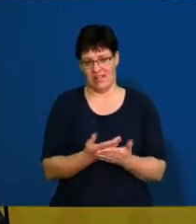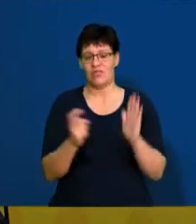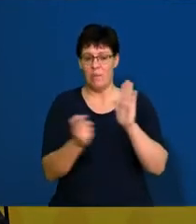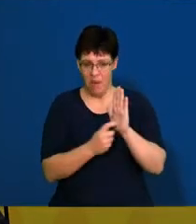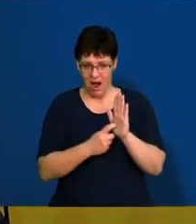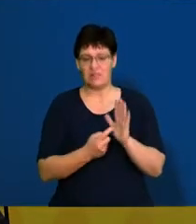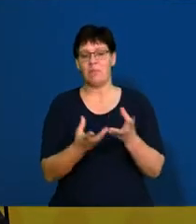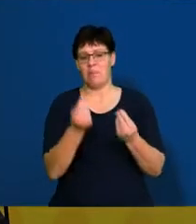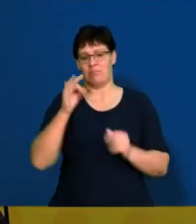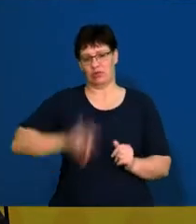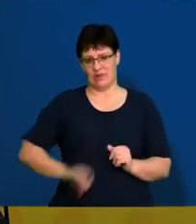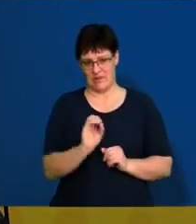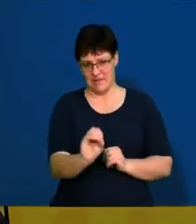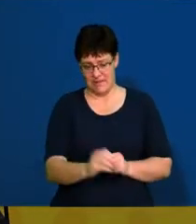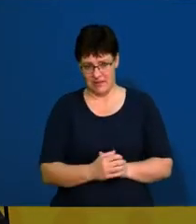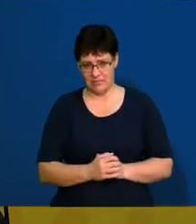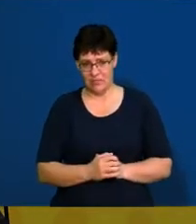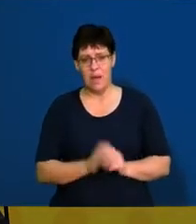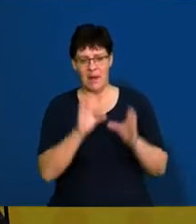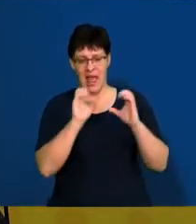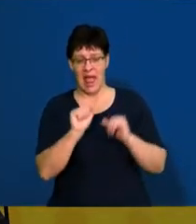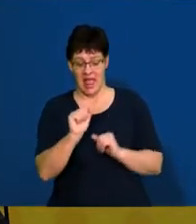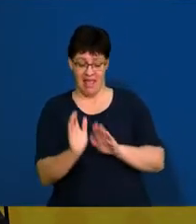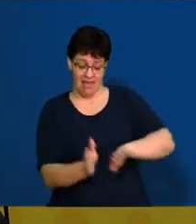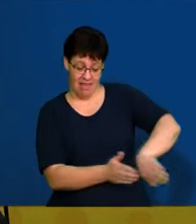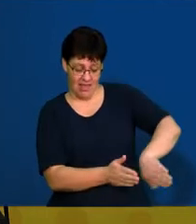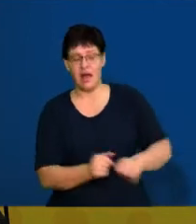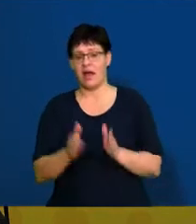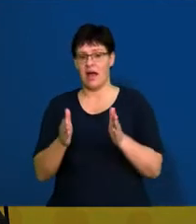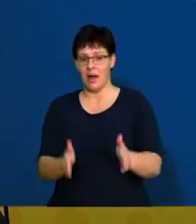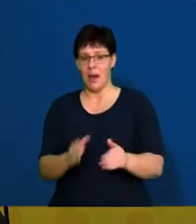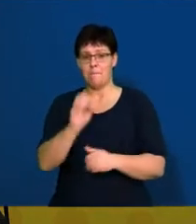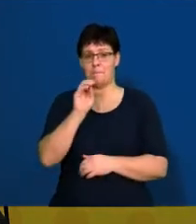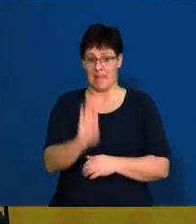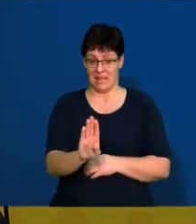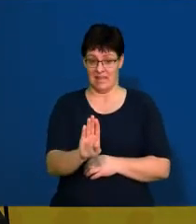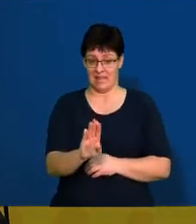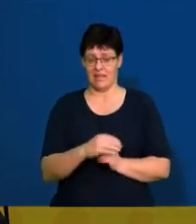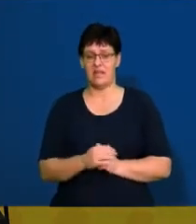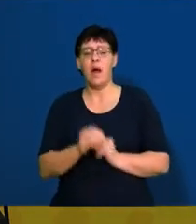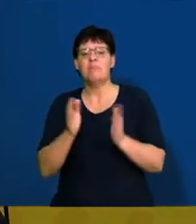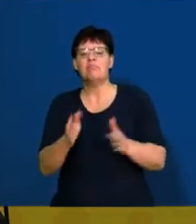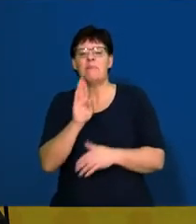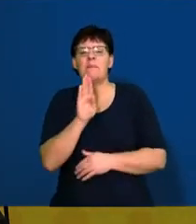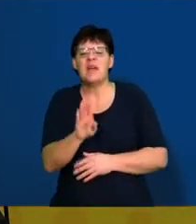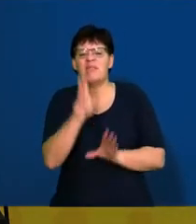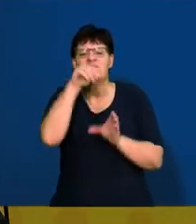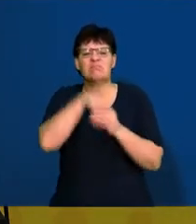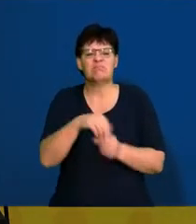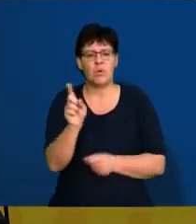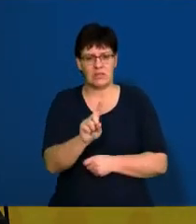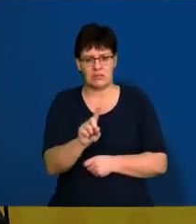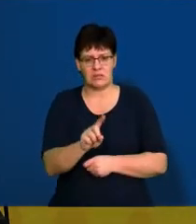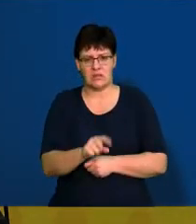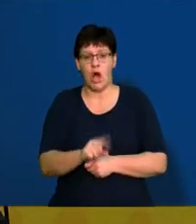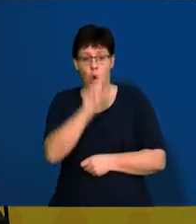you deserve. So, that's section A. We'll now go on to section B. So, section B comprises of